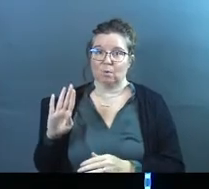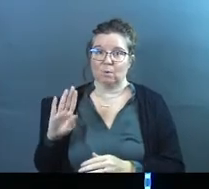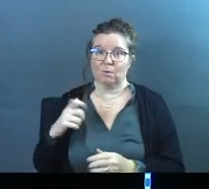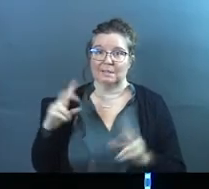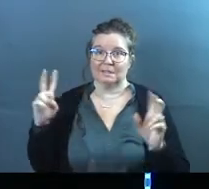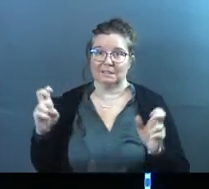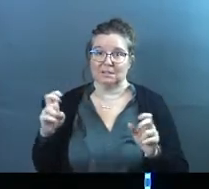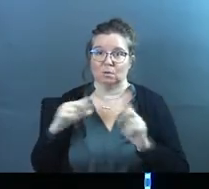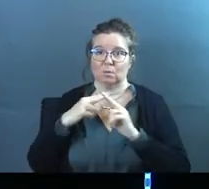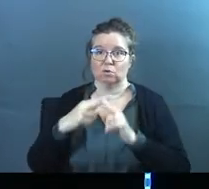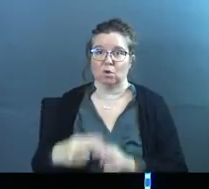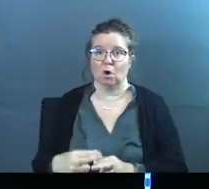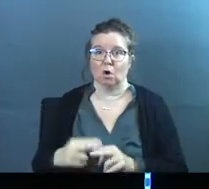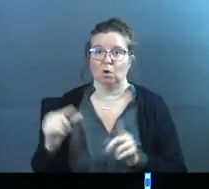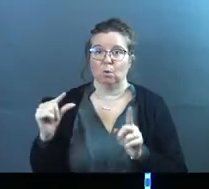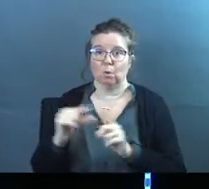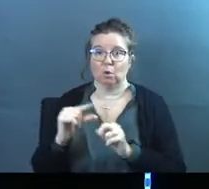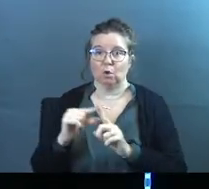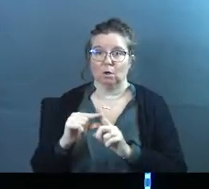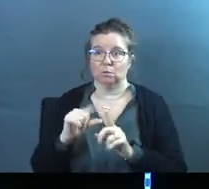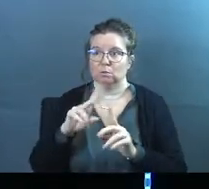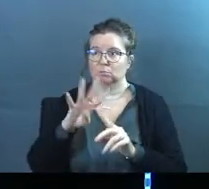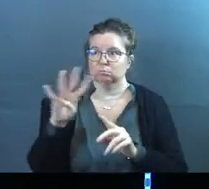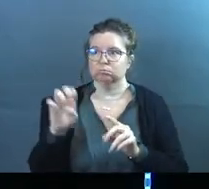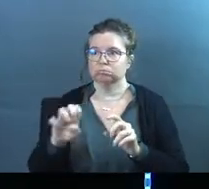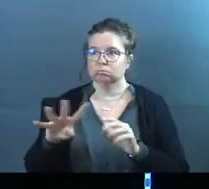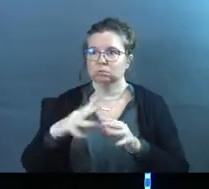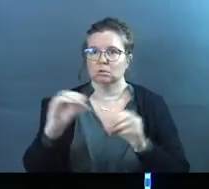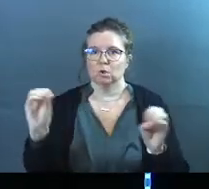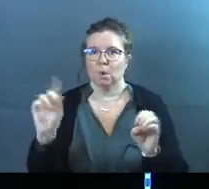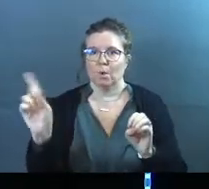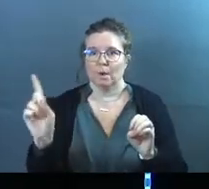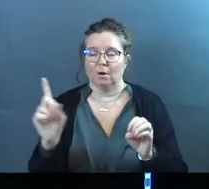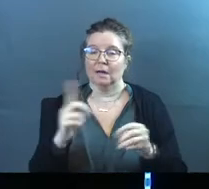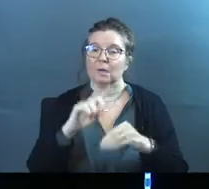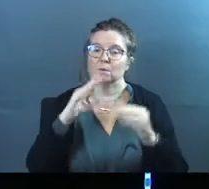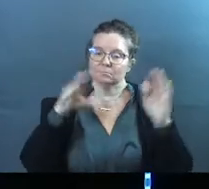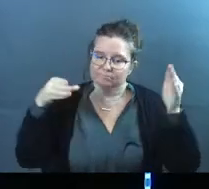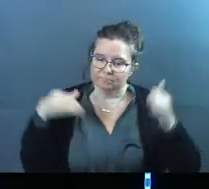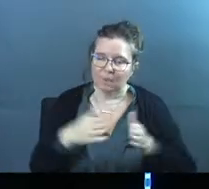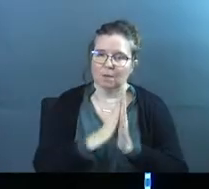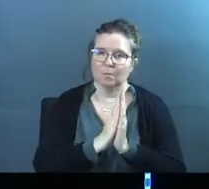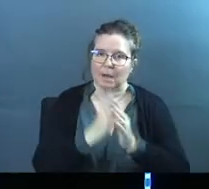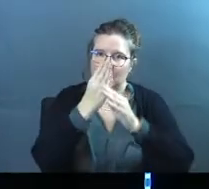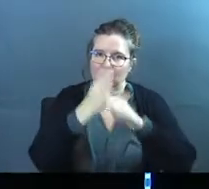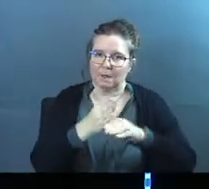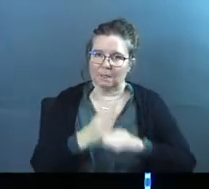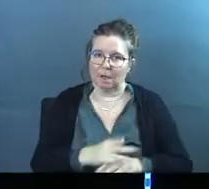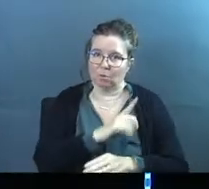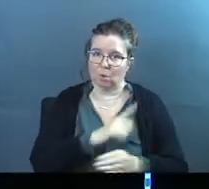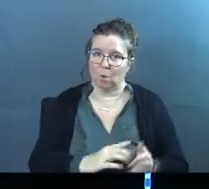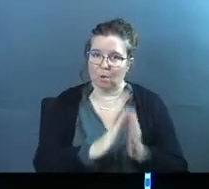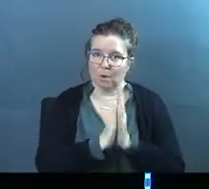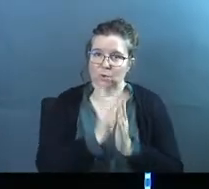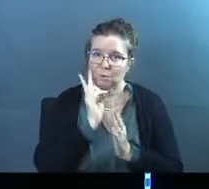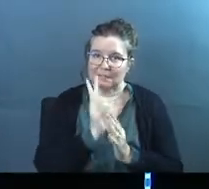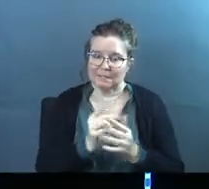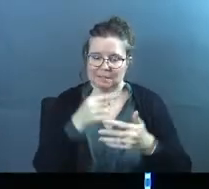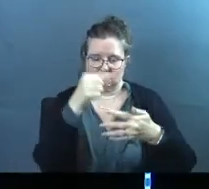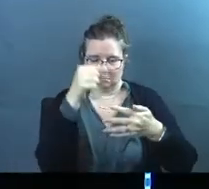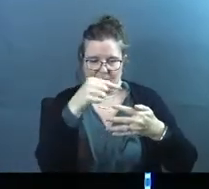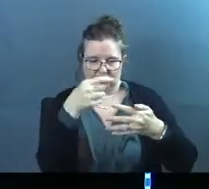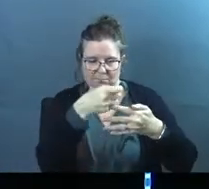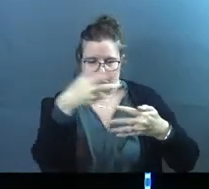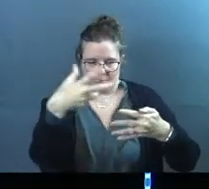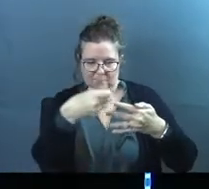called Words to Nowhere, and it was all about prayer. It actually was specifically us breaking down the Lord's Prayer and seeing the heart of the